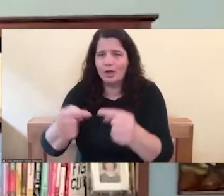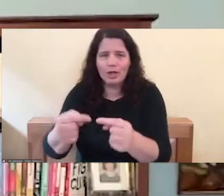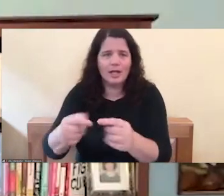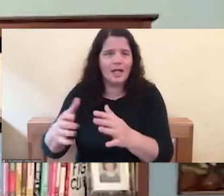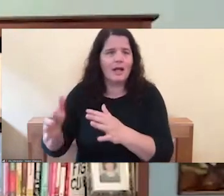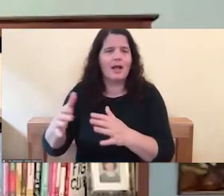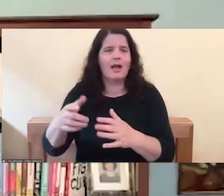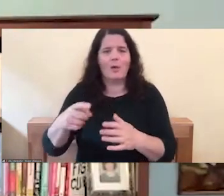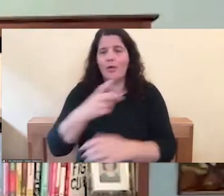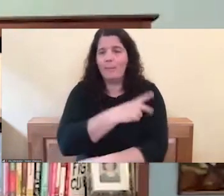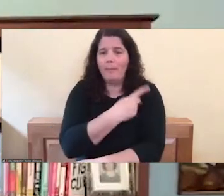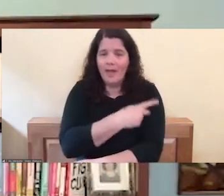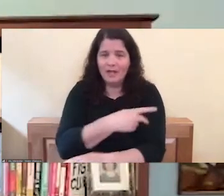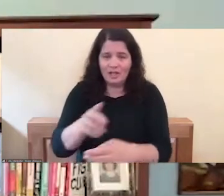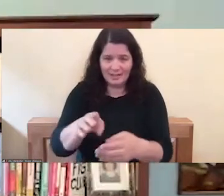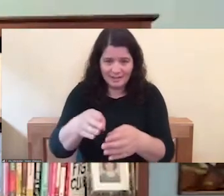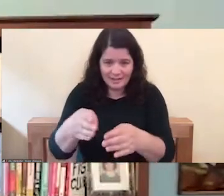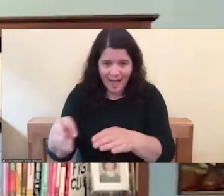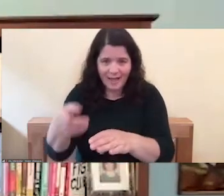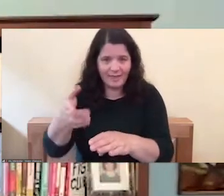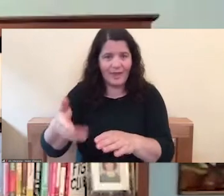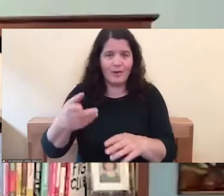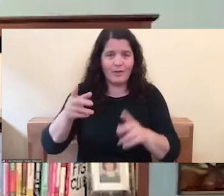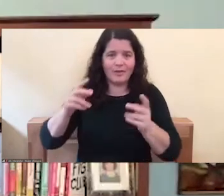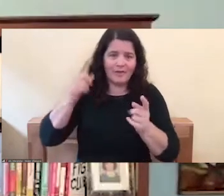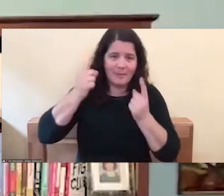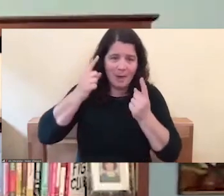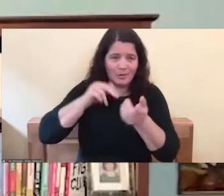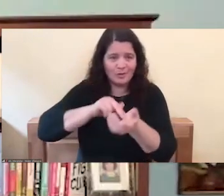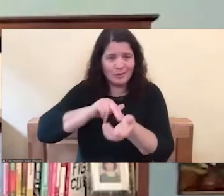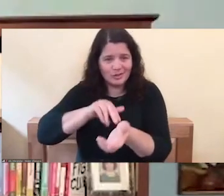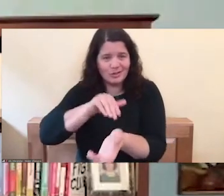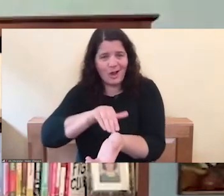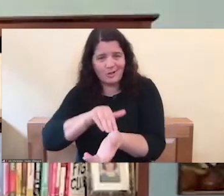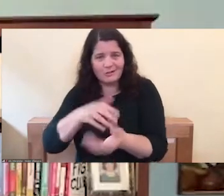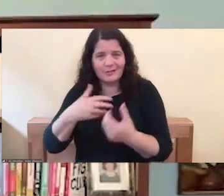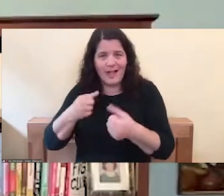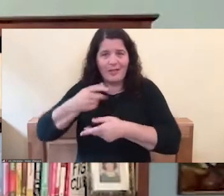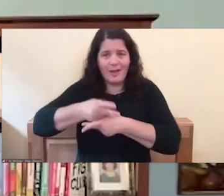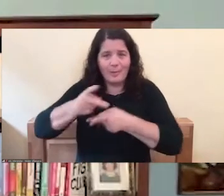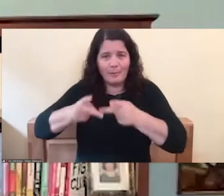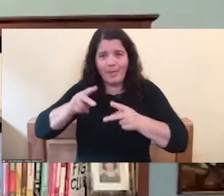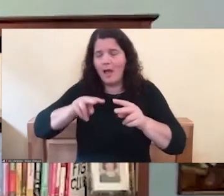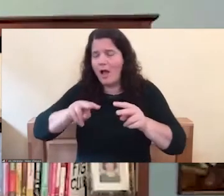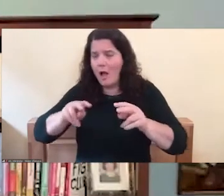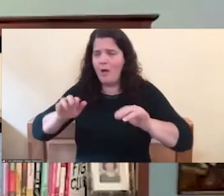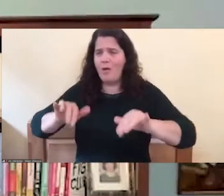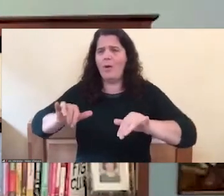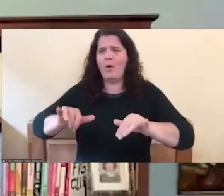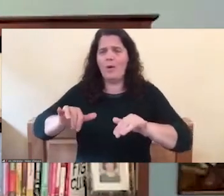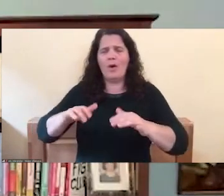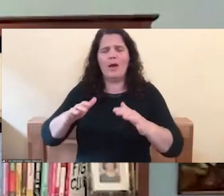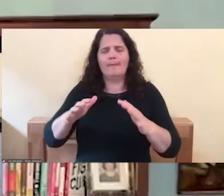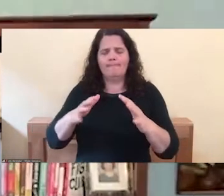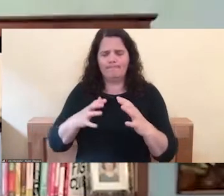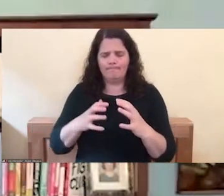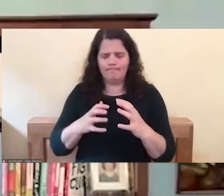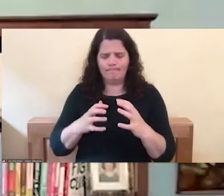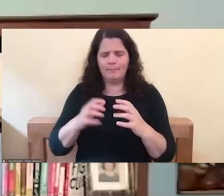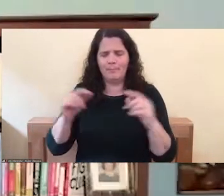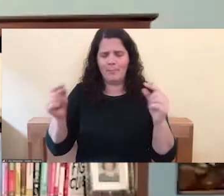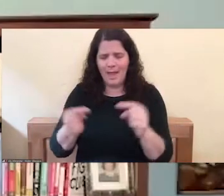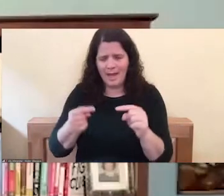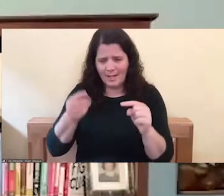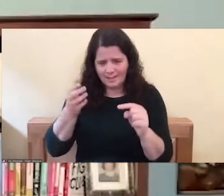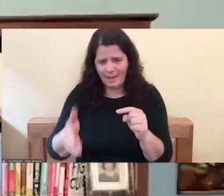dying in front of us, and think of our healthcare workers. It helps us to hold the pain of that, to nurture us, to soothe ourselves, to say, hey, I'm